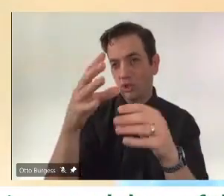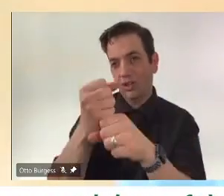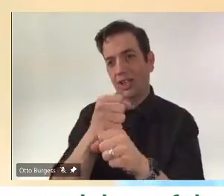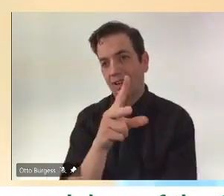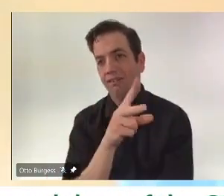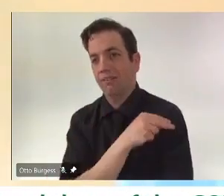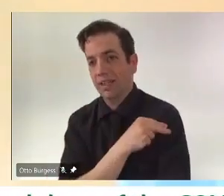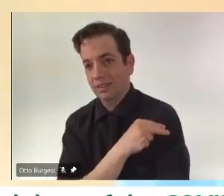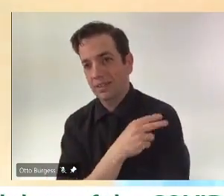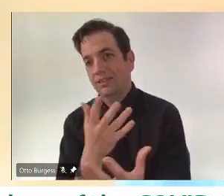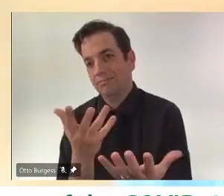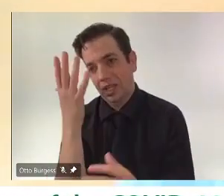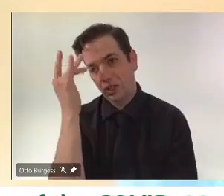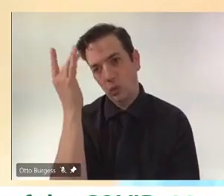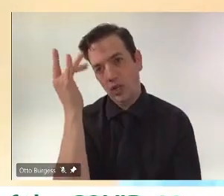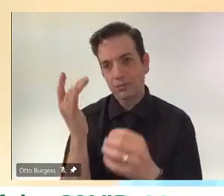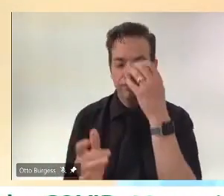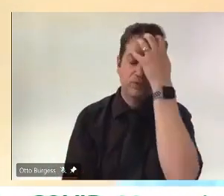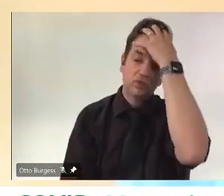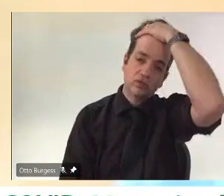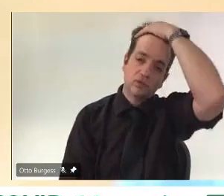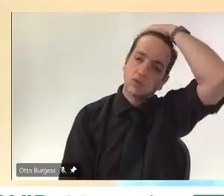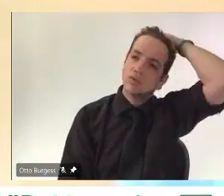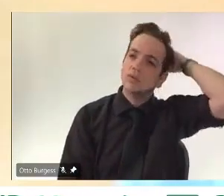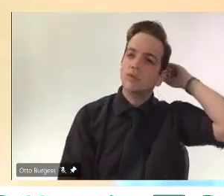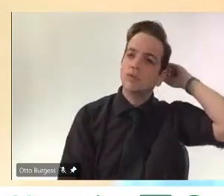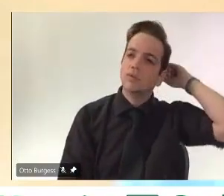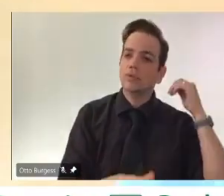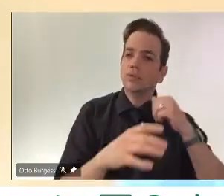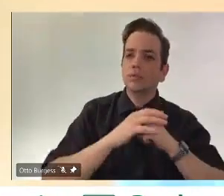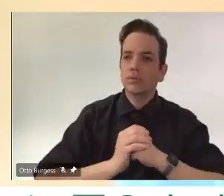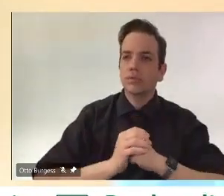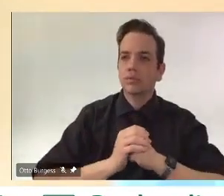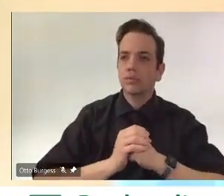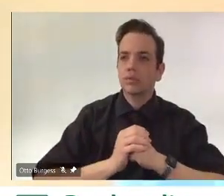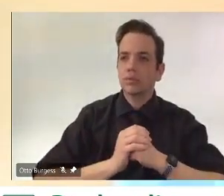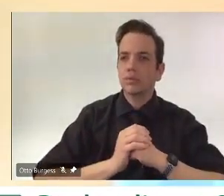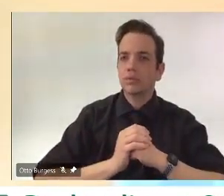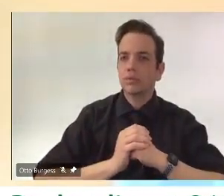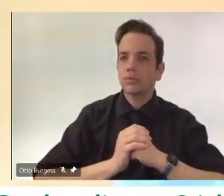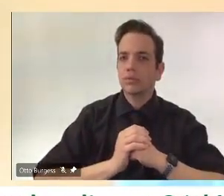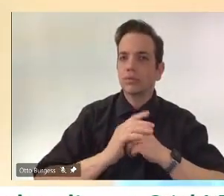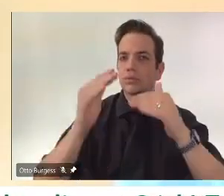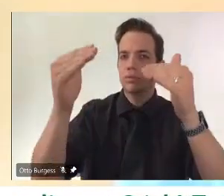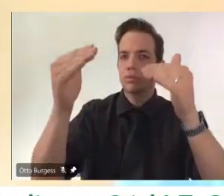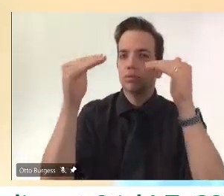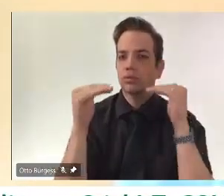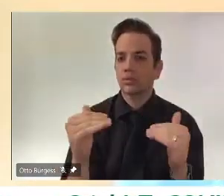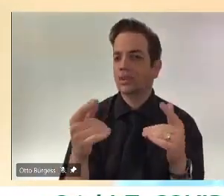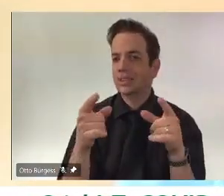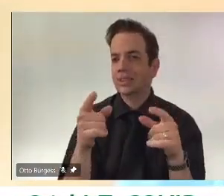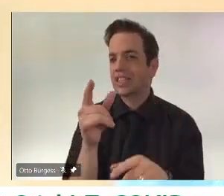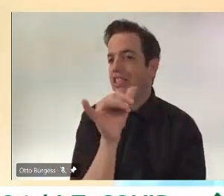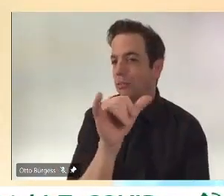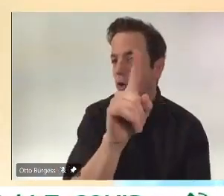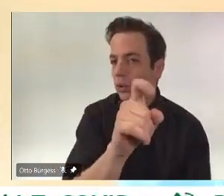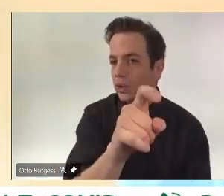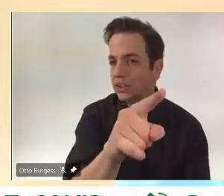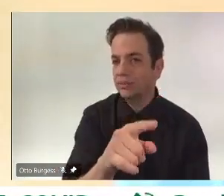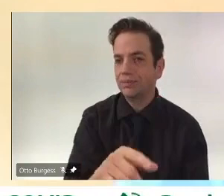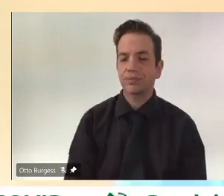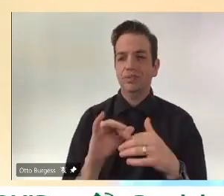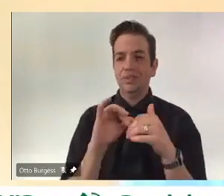Do have a follow-up question, Adam? Yeah, this is on the same vein. How are we going to manage the transition from booked